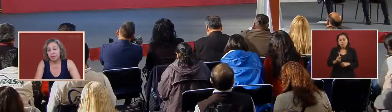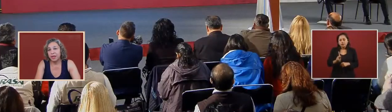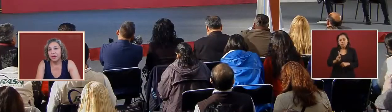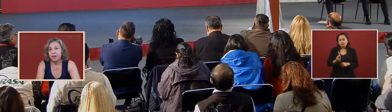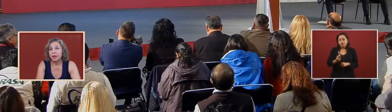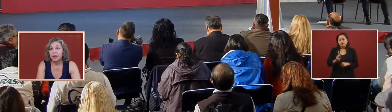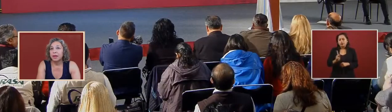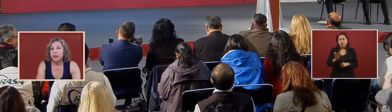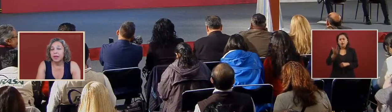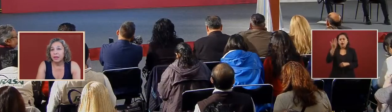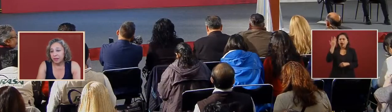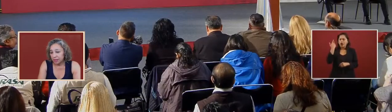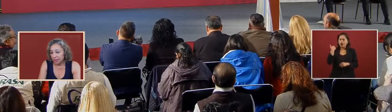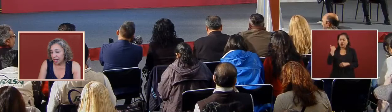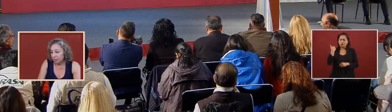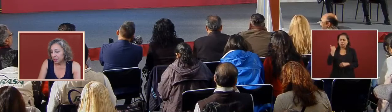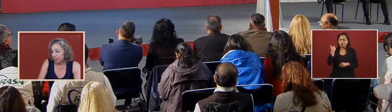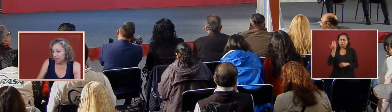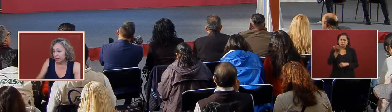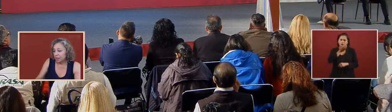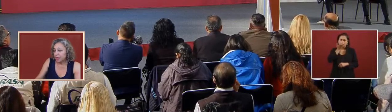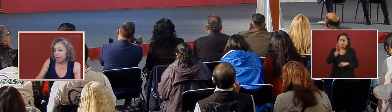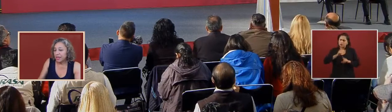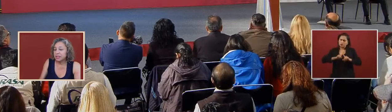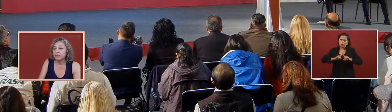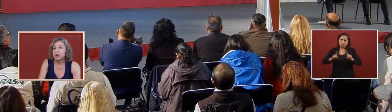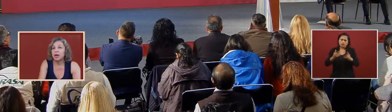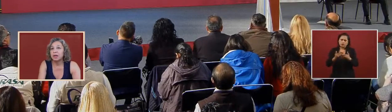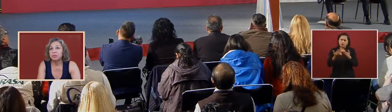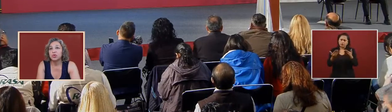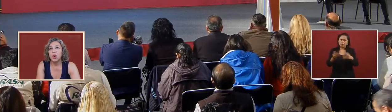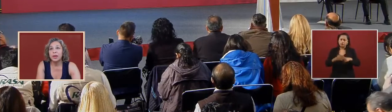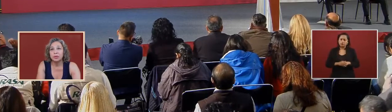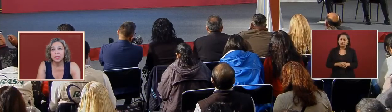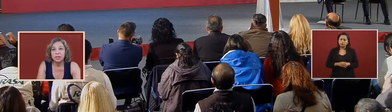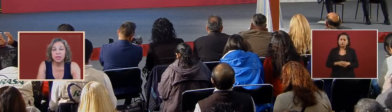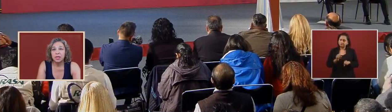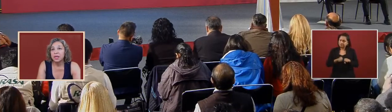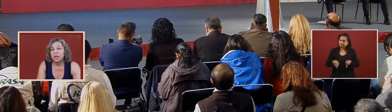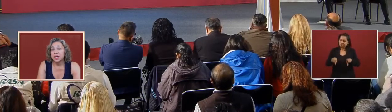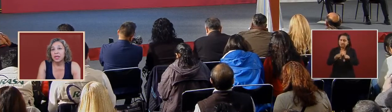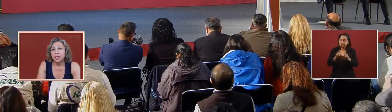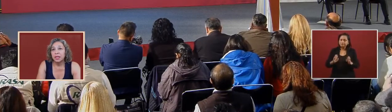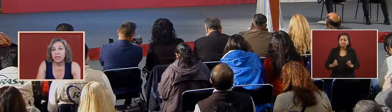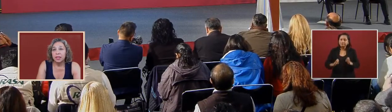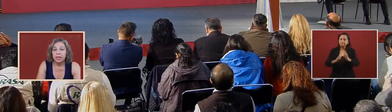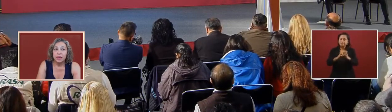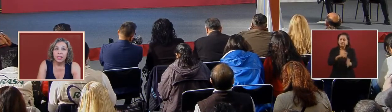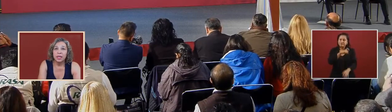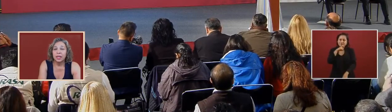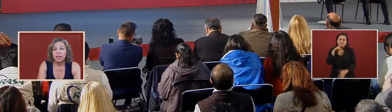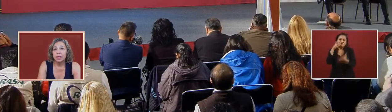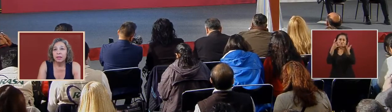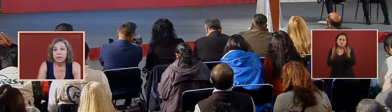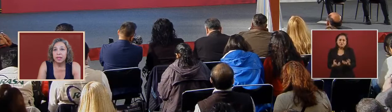then the same in the case of drought they